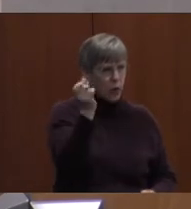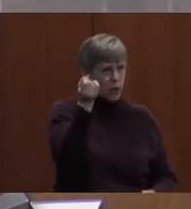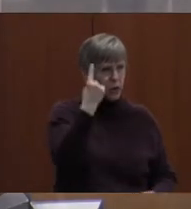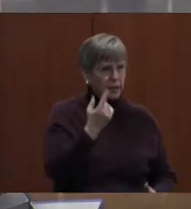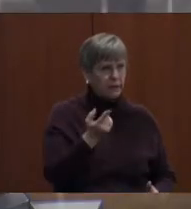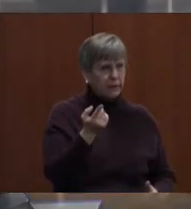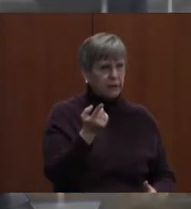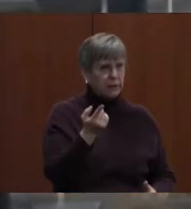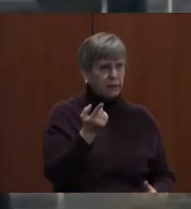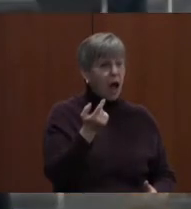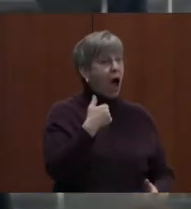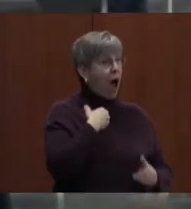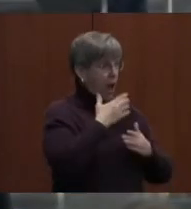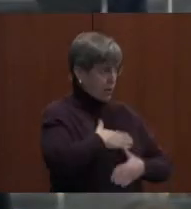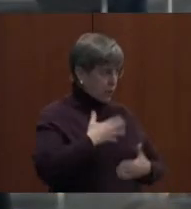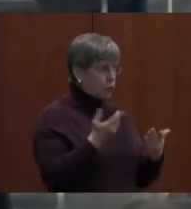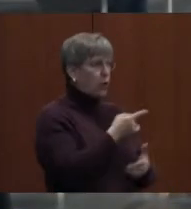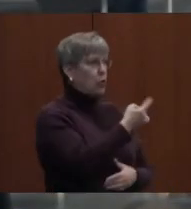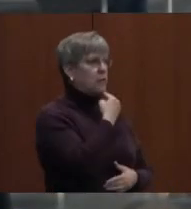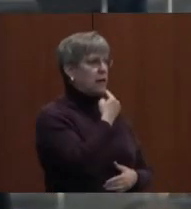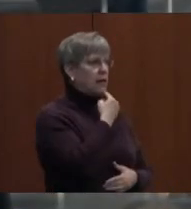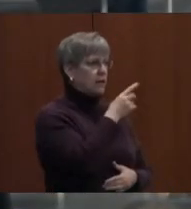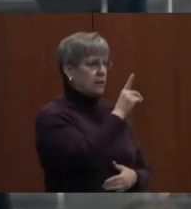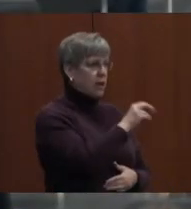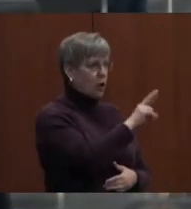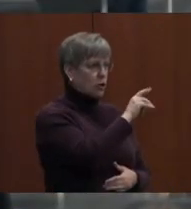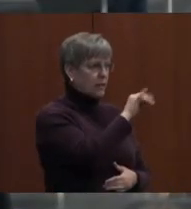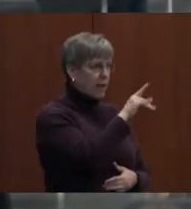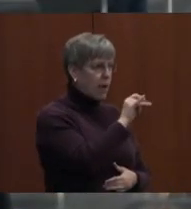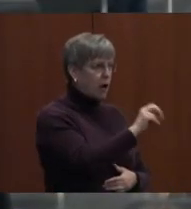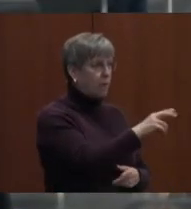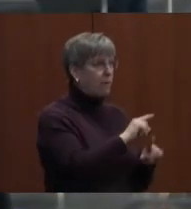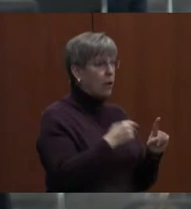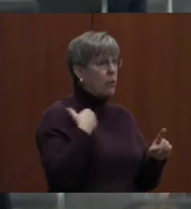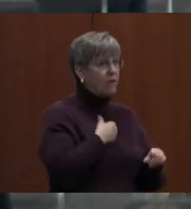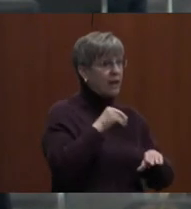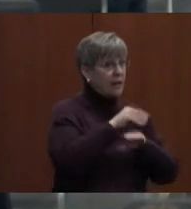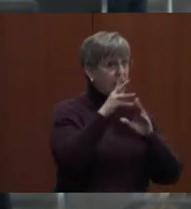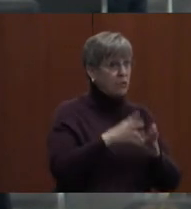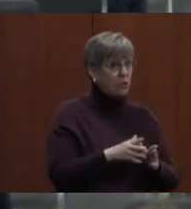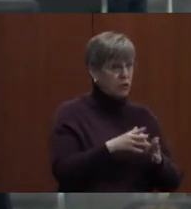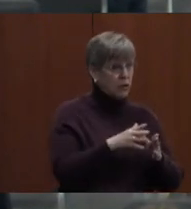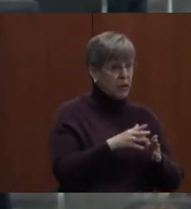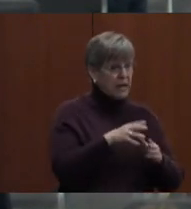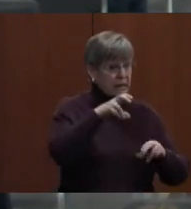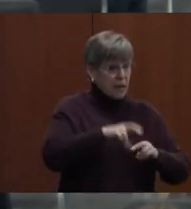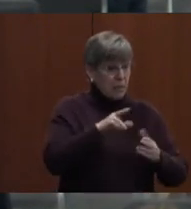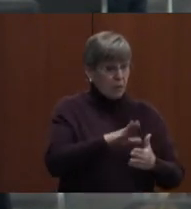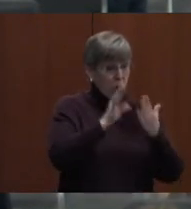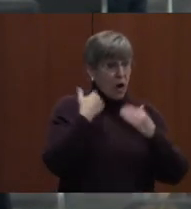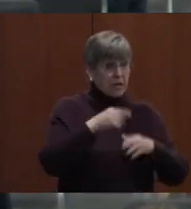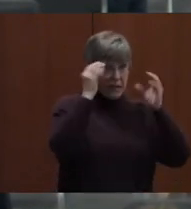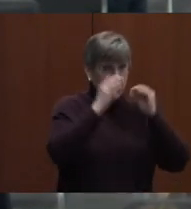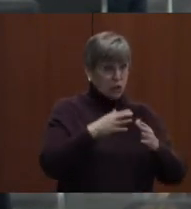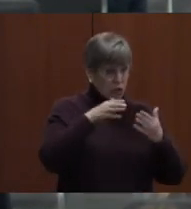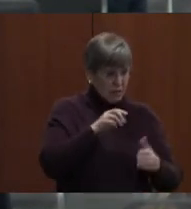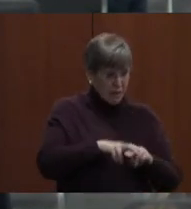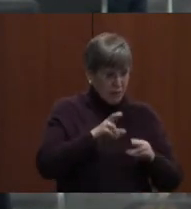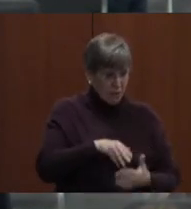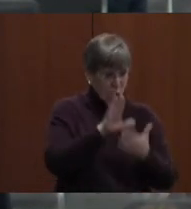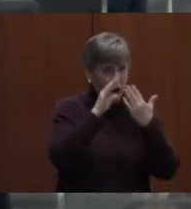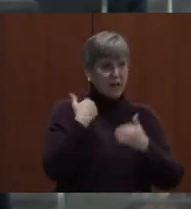I appreciate what you're saying, Dr. Zethemeyer, but we've had counselors come before us. We've had teachers come before us.